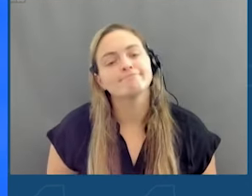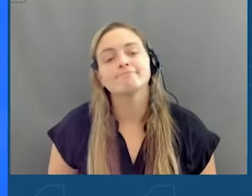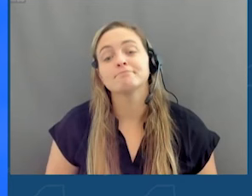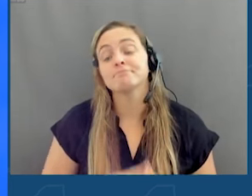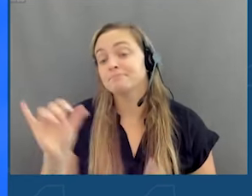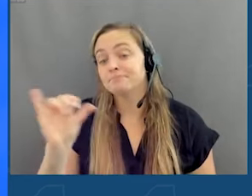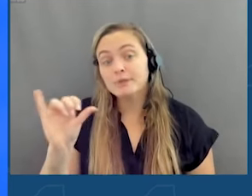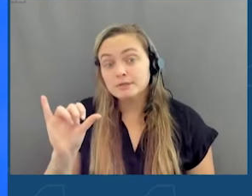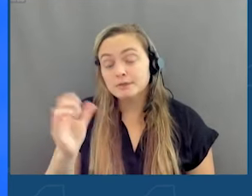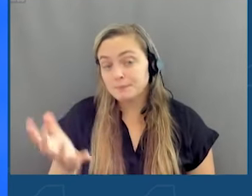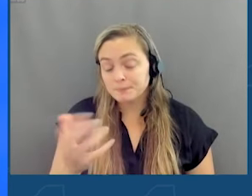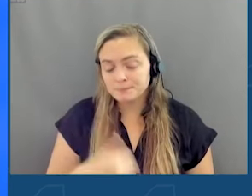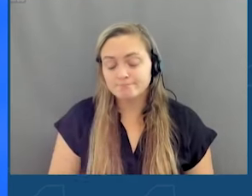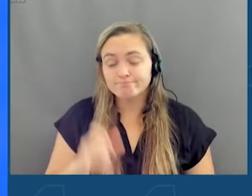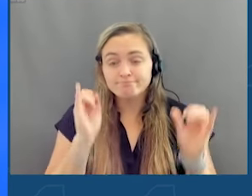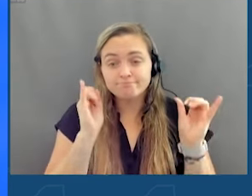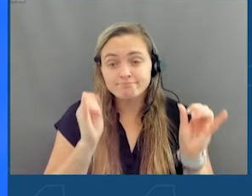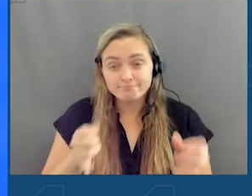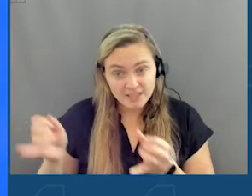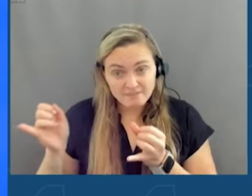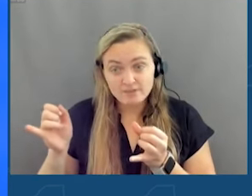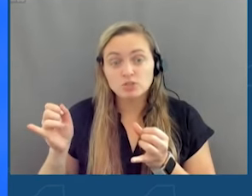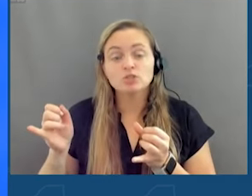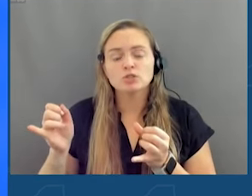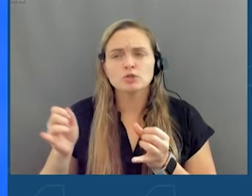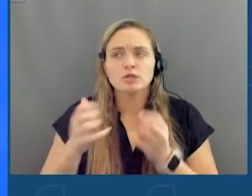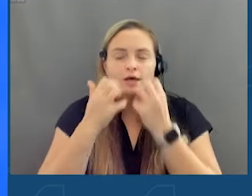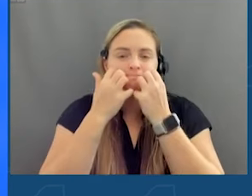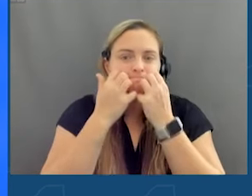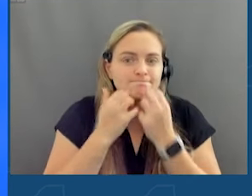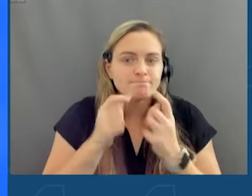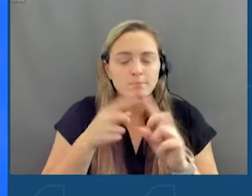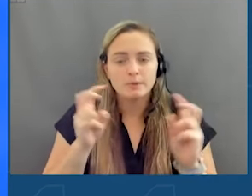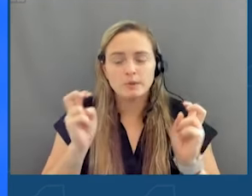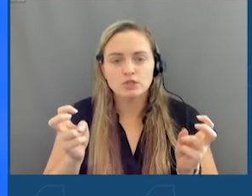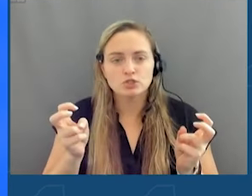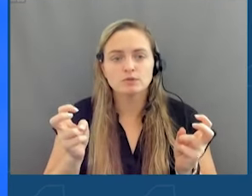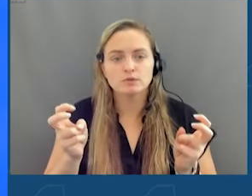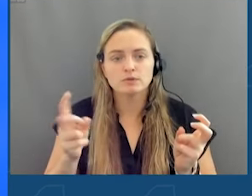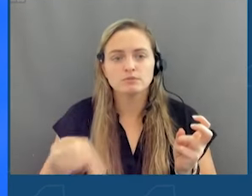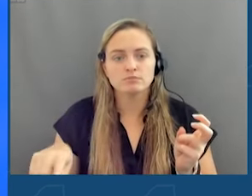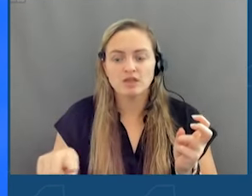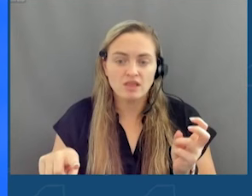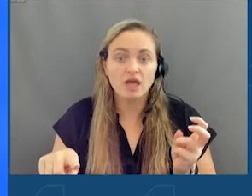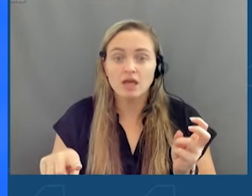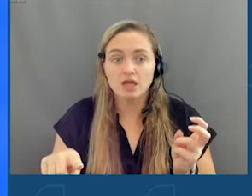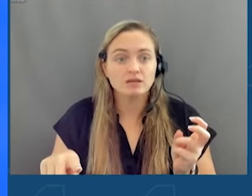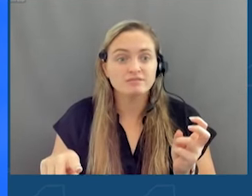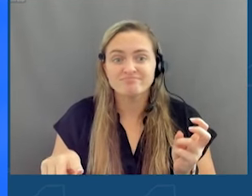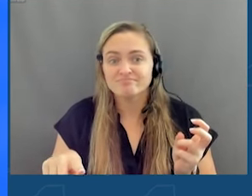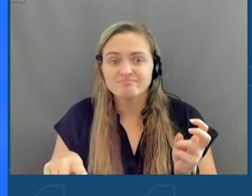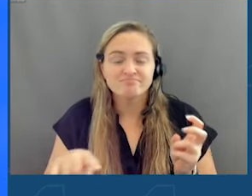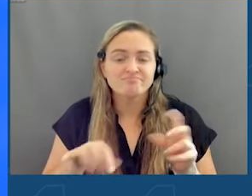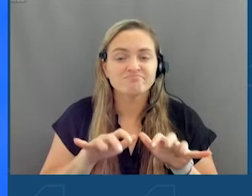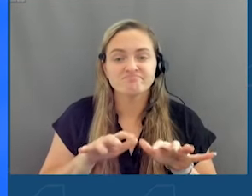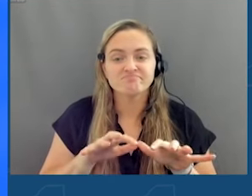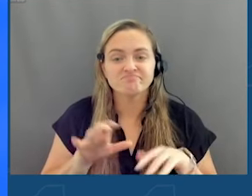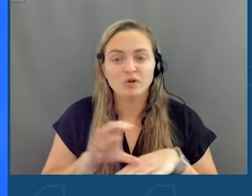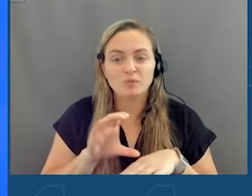Also, the individuals who care so deeply about this issue that they put pen to paper or fingers to pad.